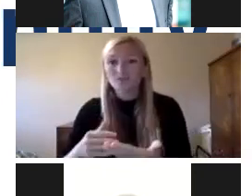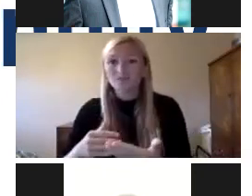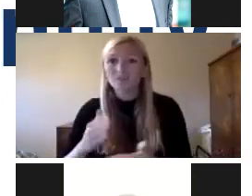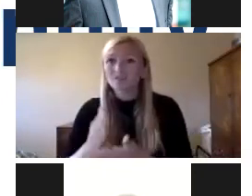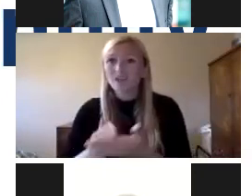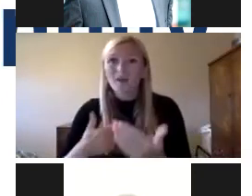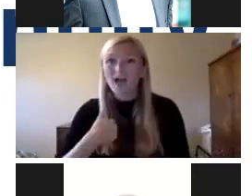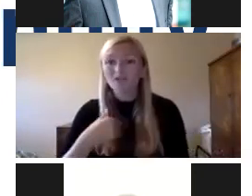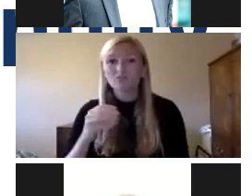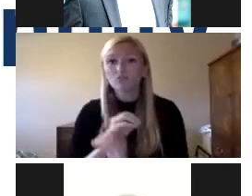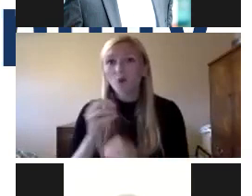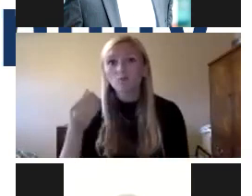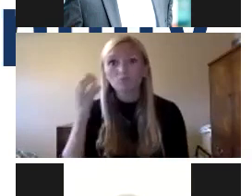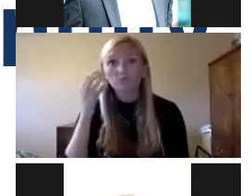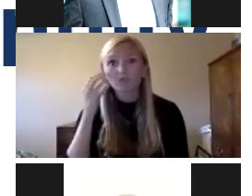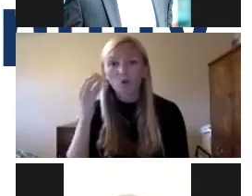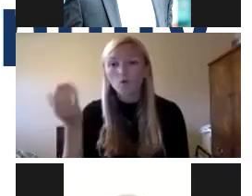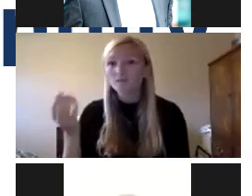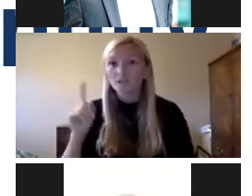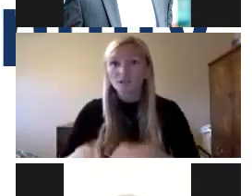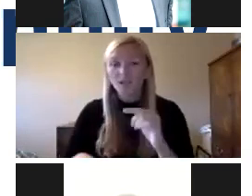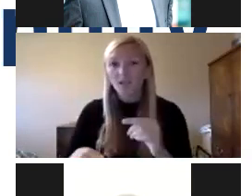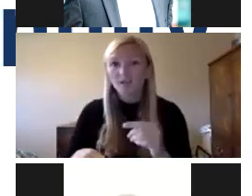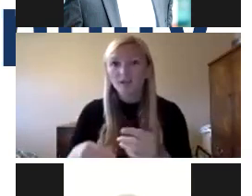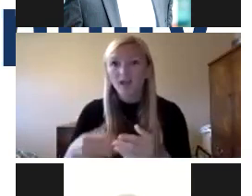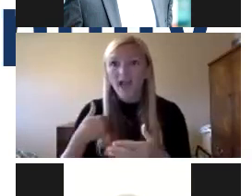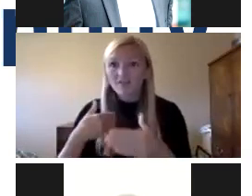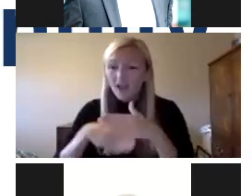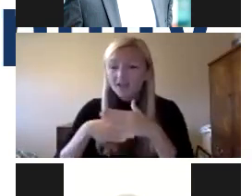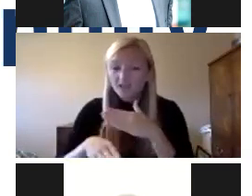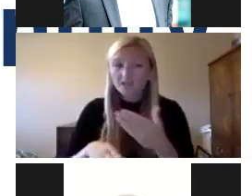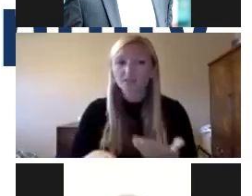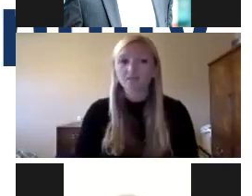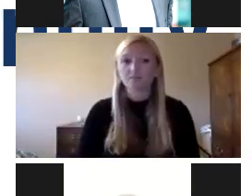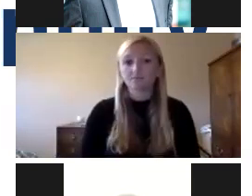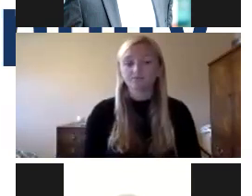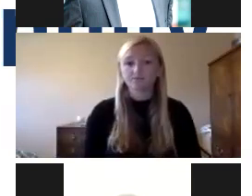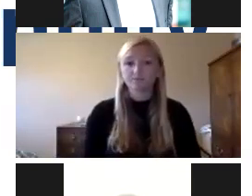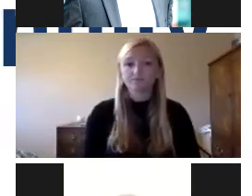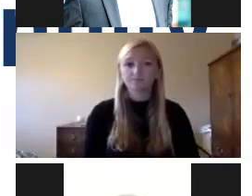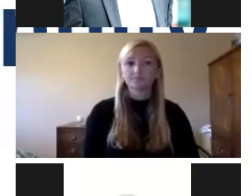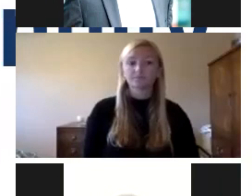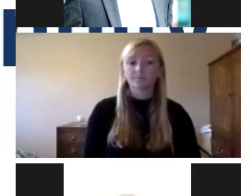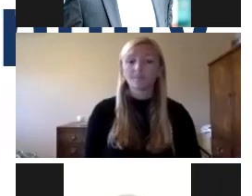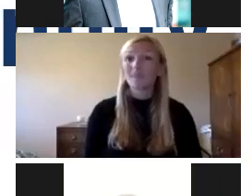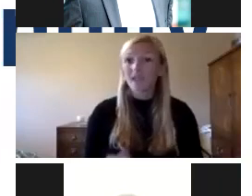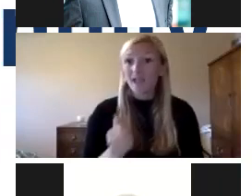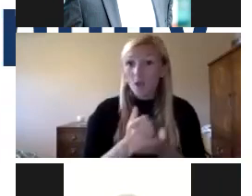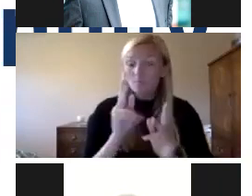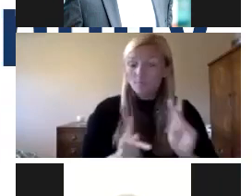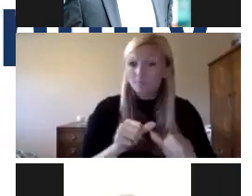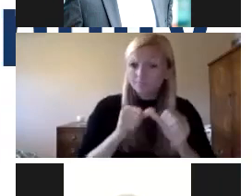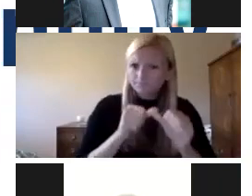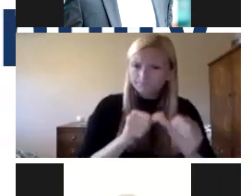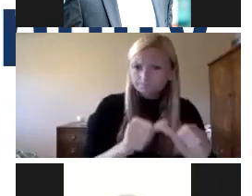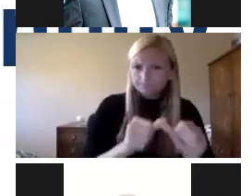service where they lived, but certainly opportunities to still maintain some level of education. In helping people become resilient, we